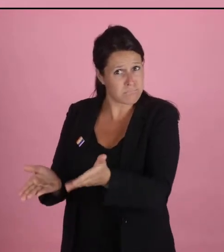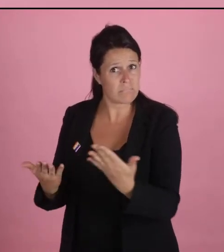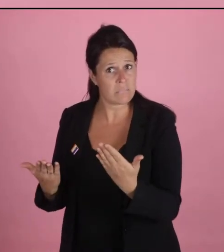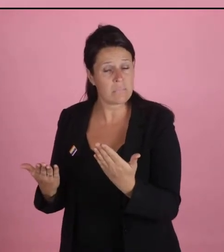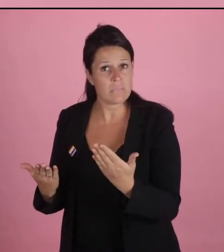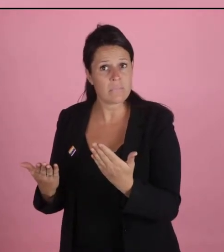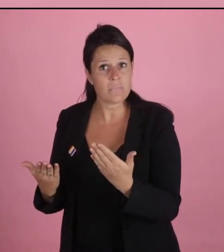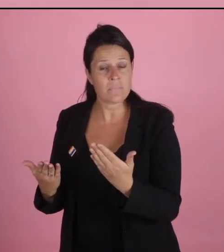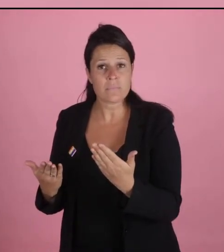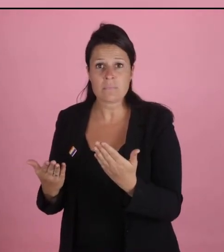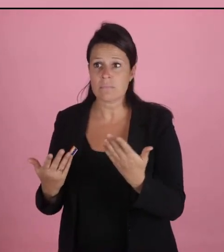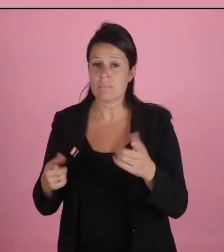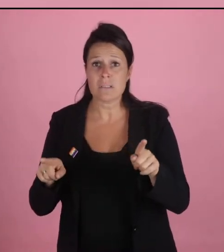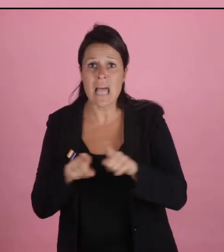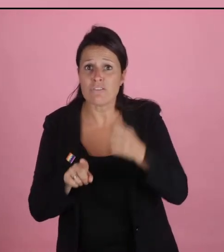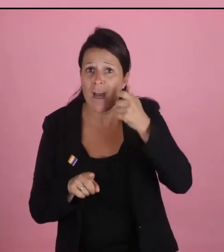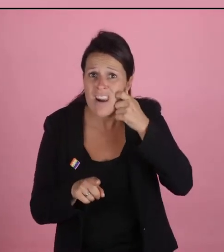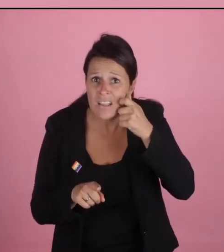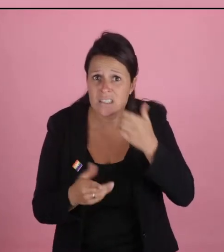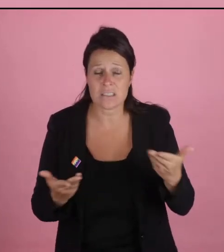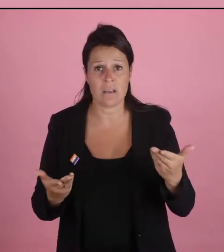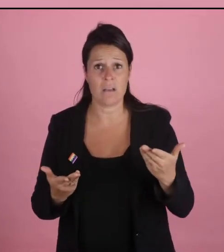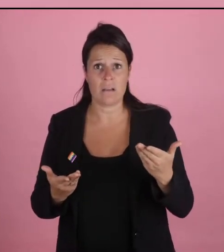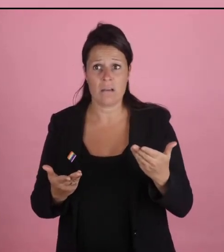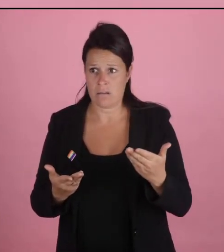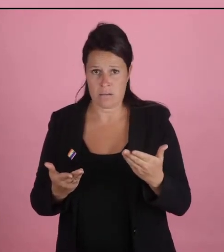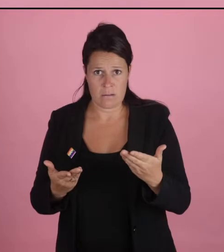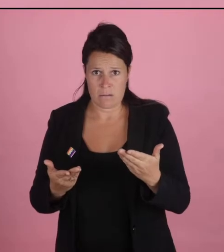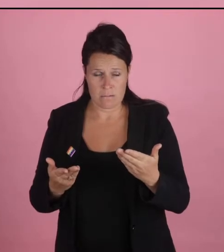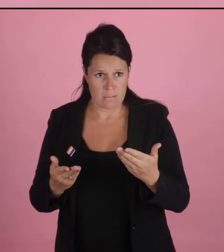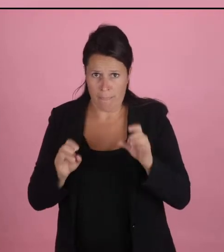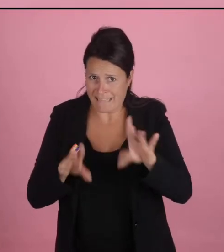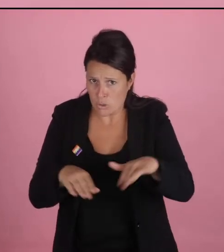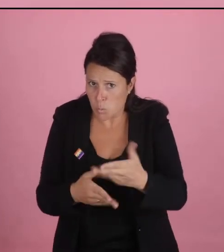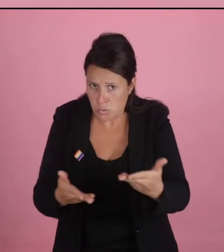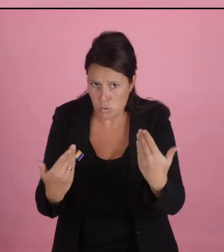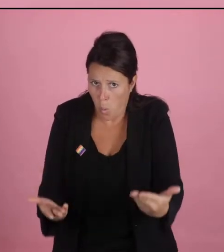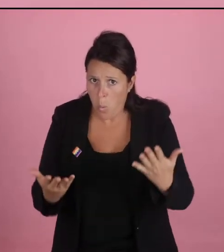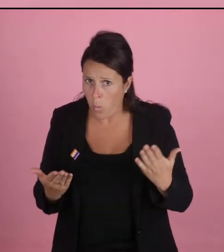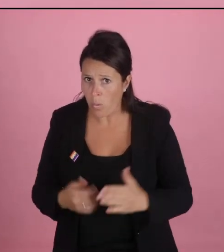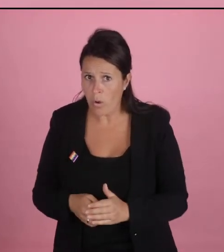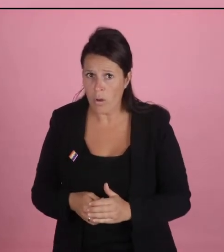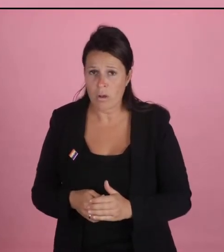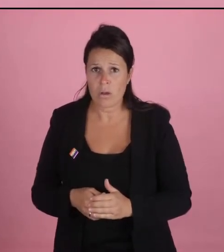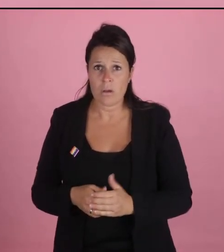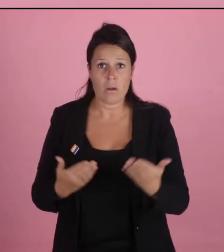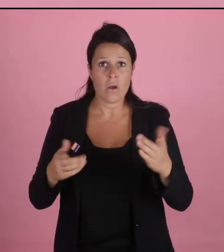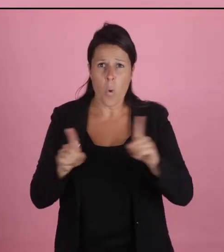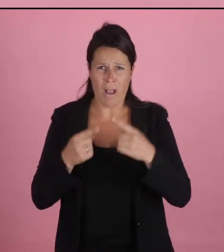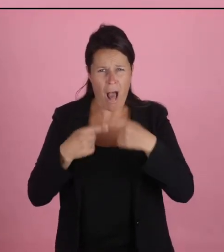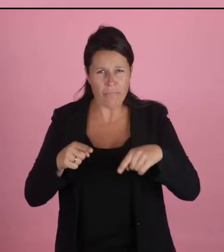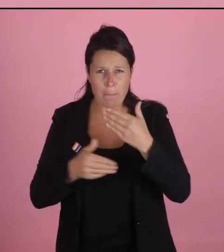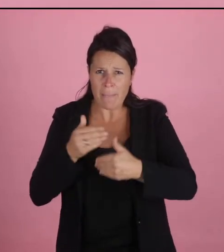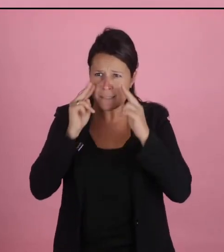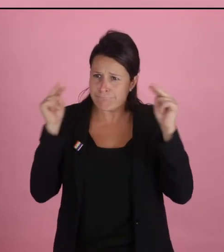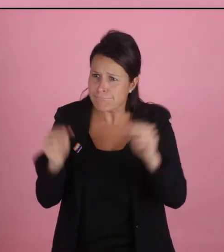just let them be. It's the same thing surrounding race, I would say. I mean, there's nothing anyone can do about it. There are a lot